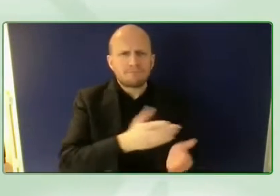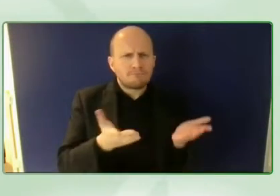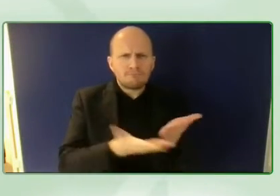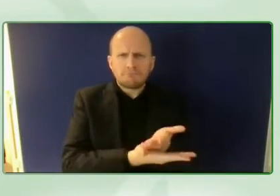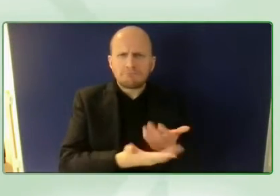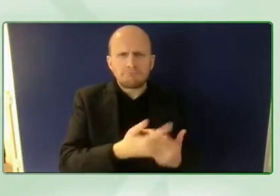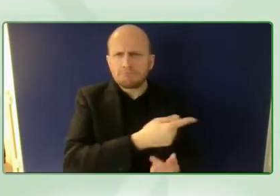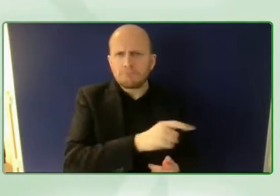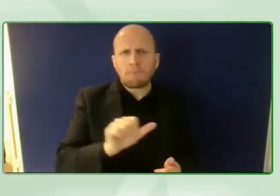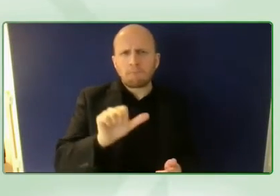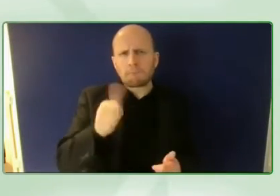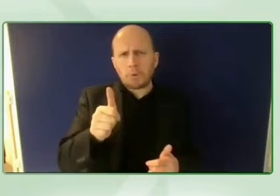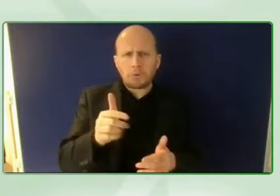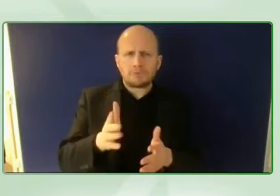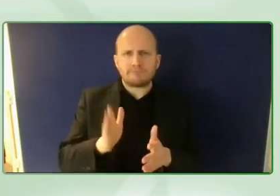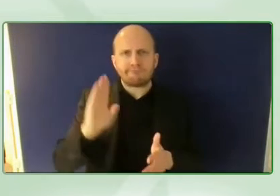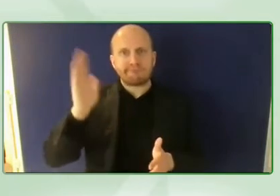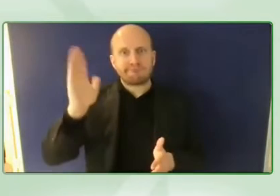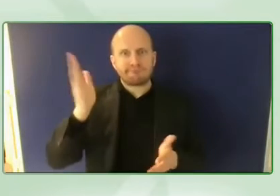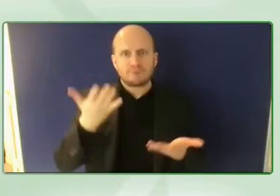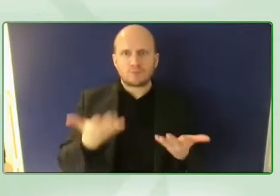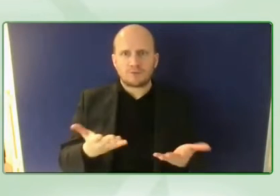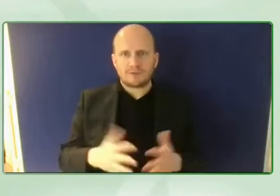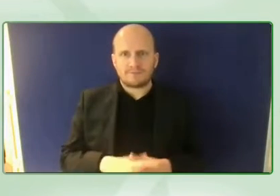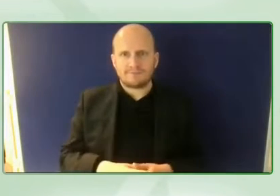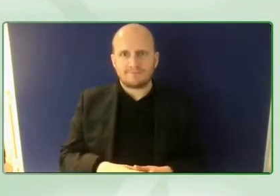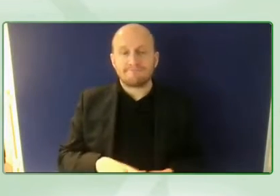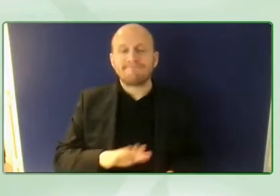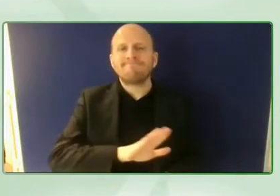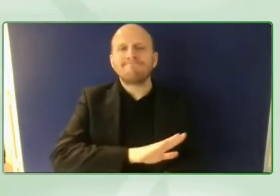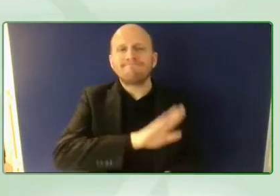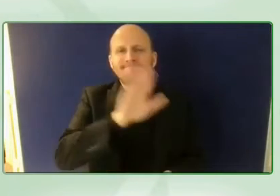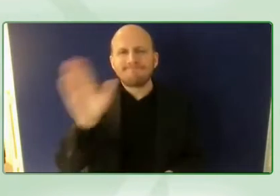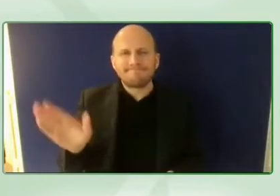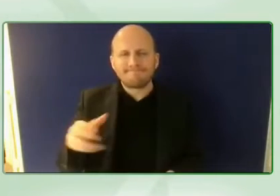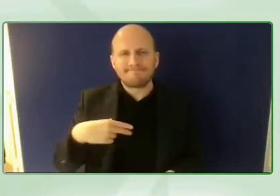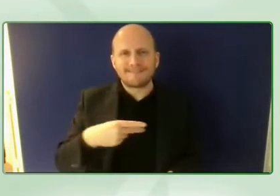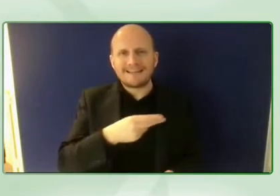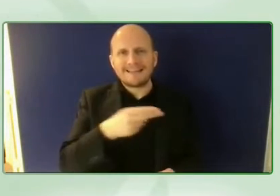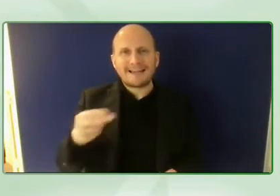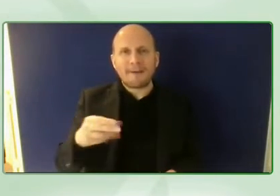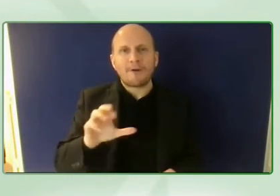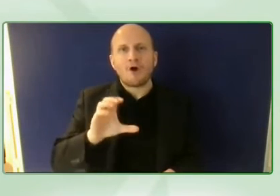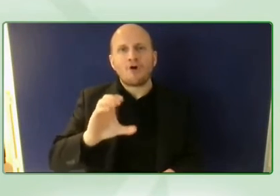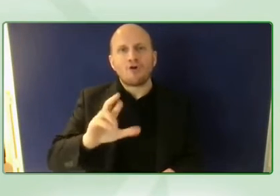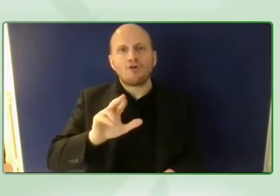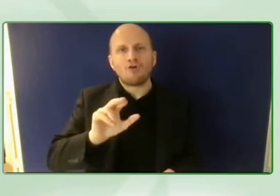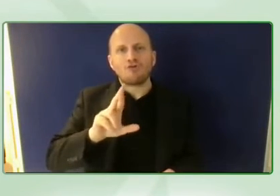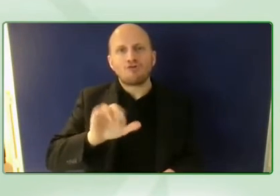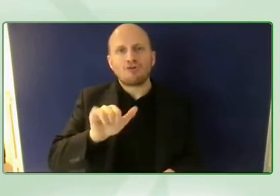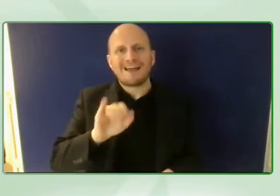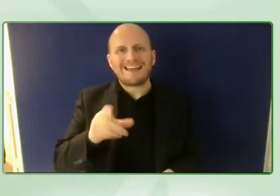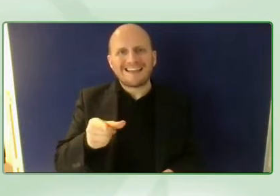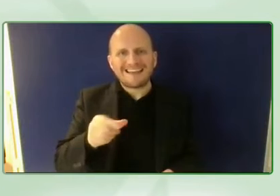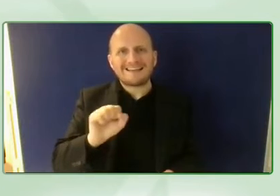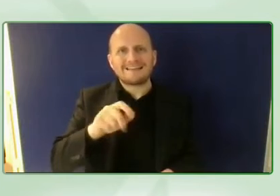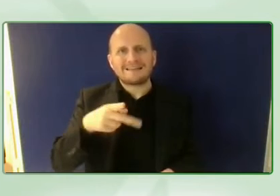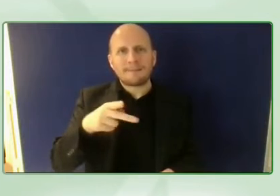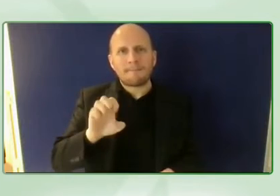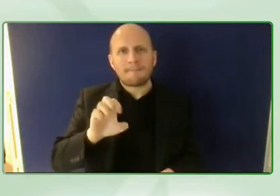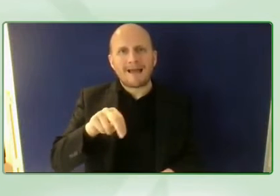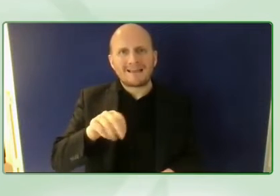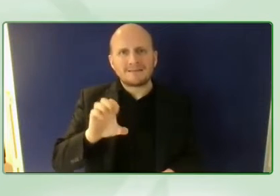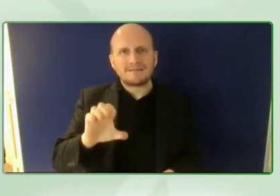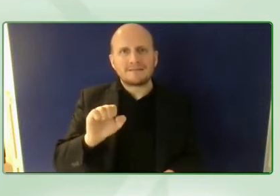thanks robin hello everyone my name is craig spence i'm the chief brand and communications officer for